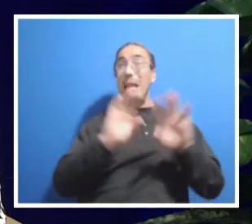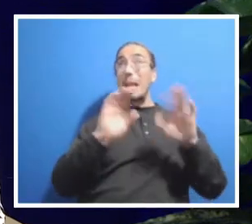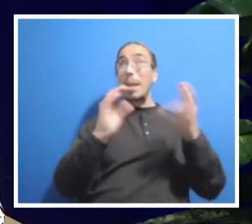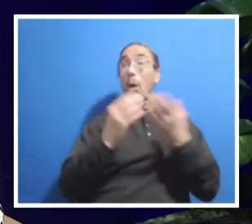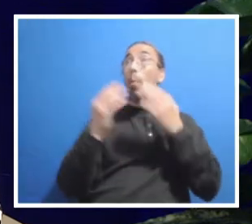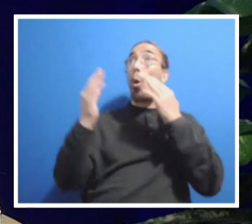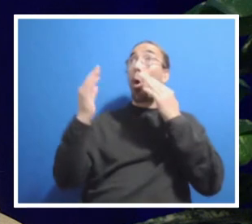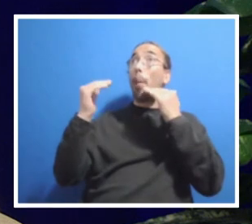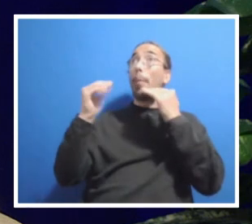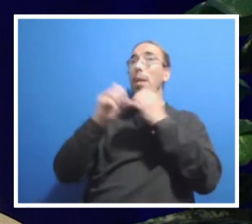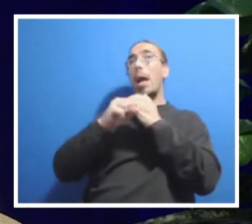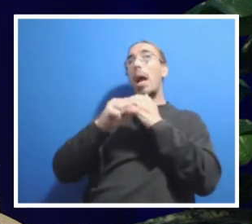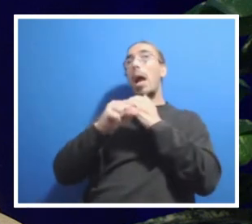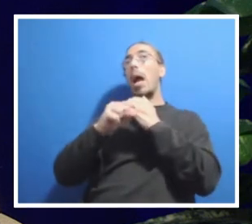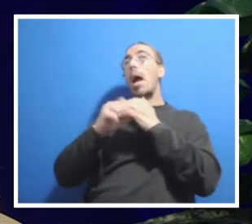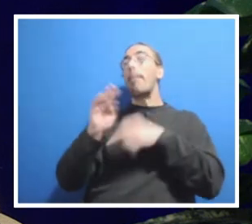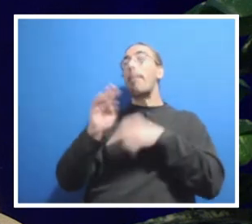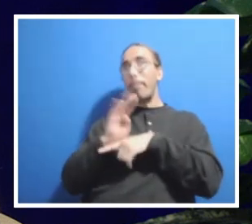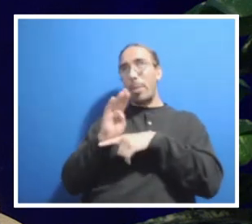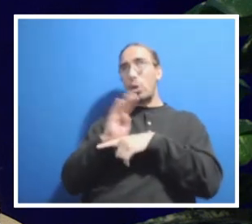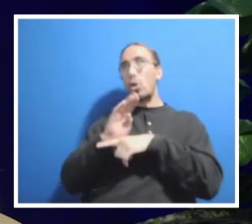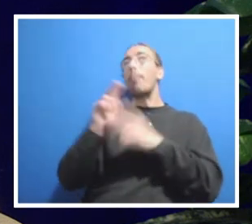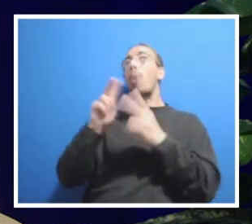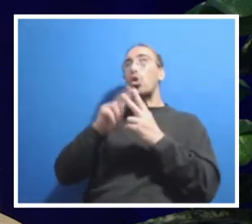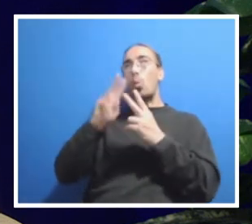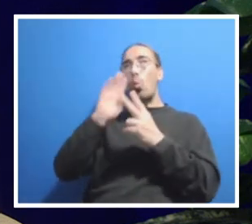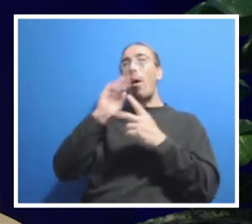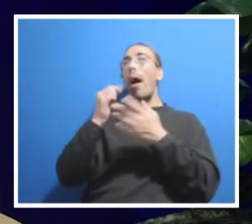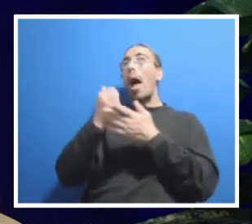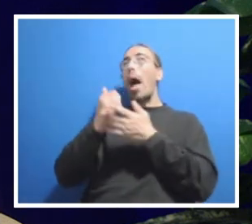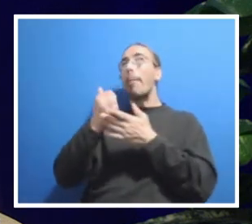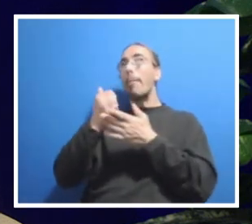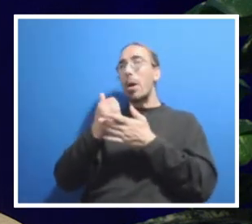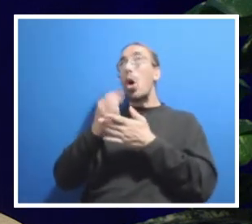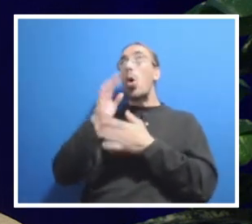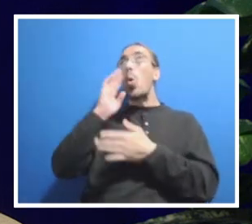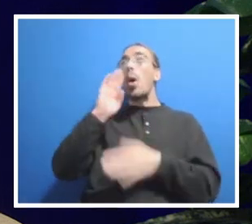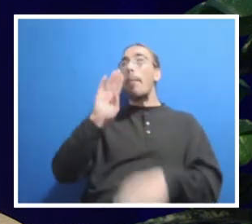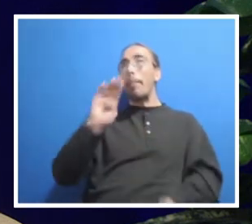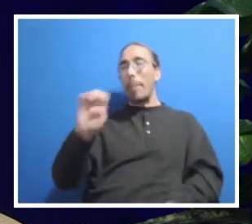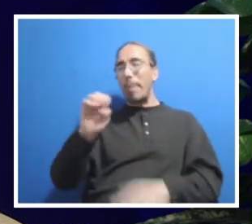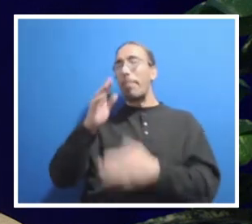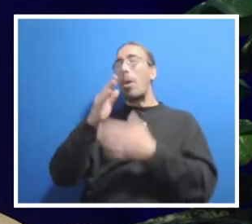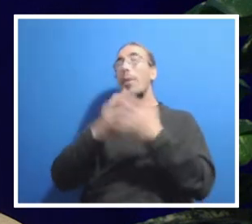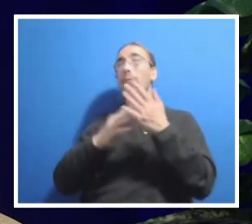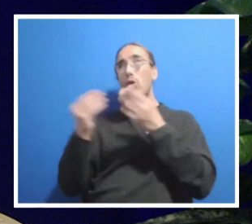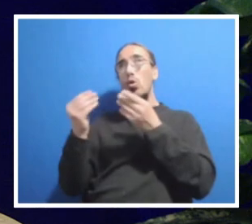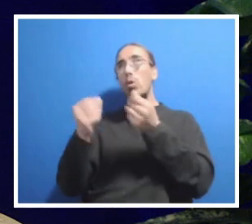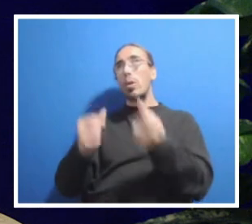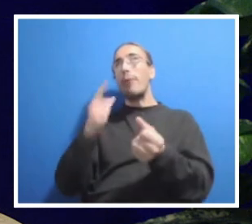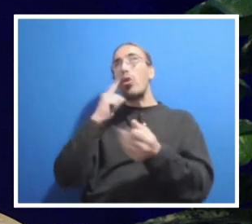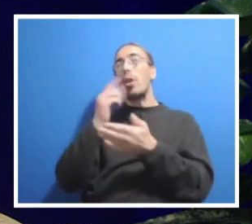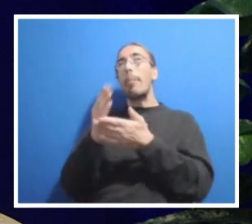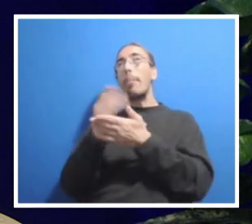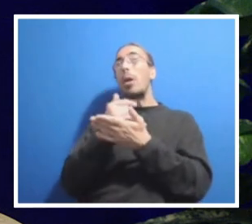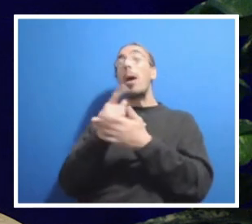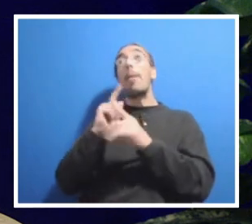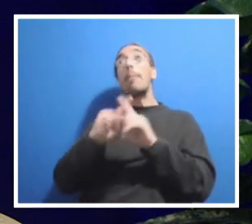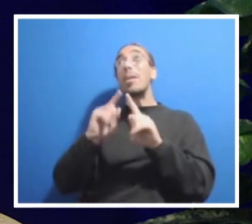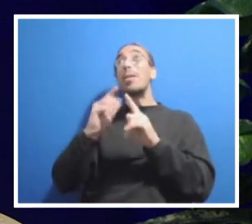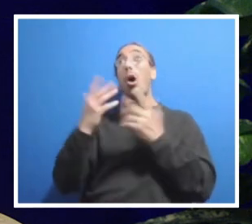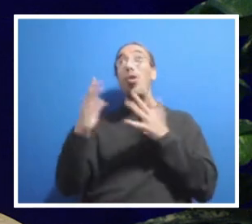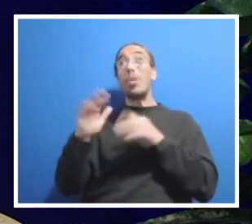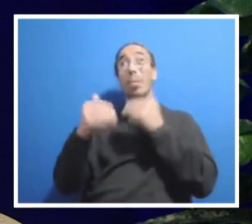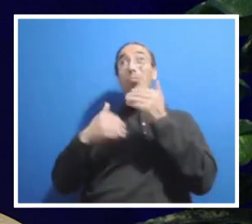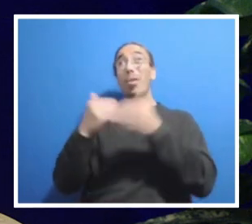partnership program will help. And it will be part of the solution for the budget, but it actually has been in process now for several